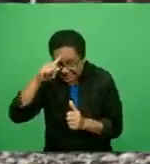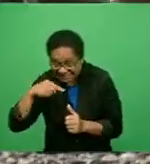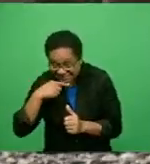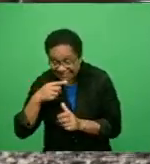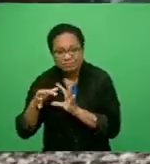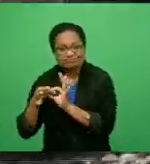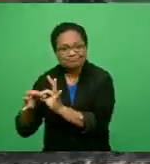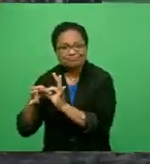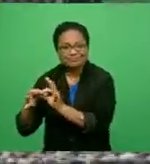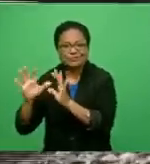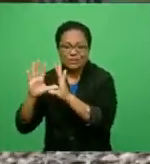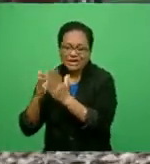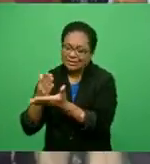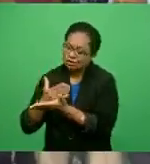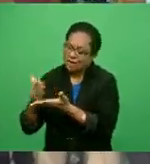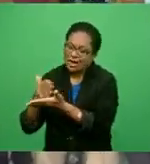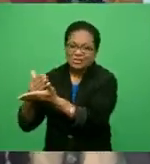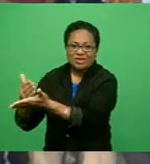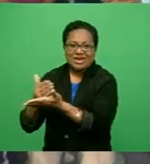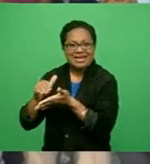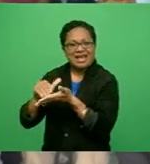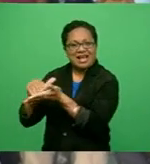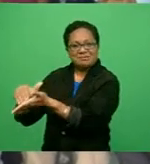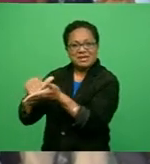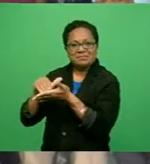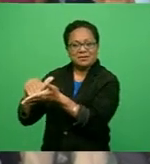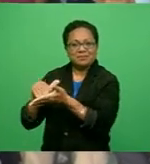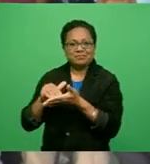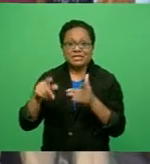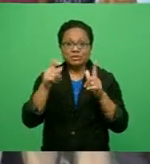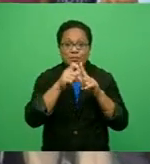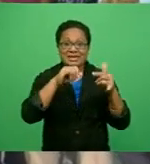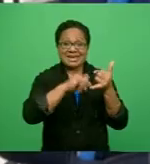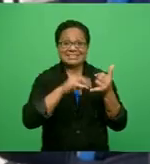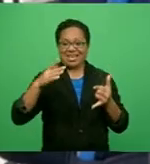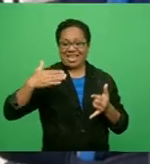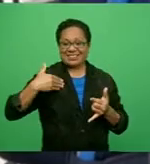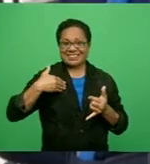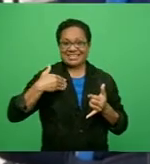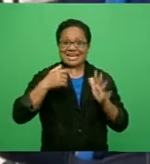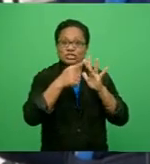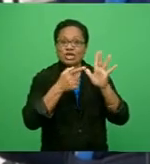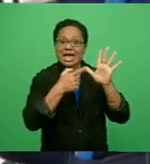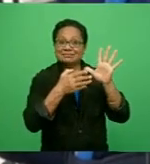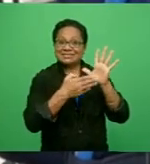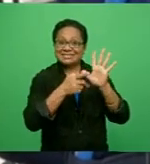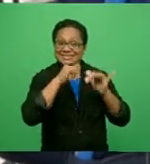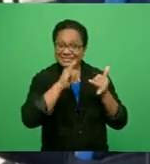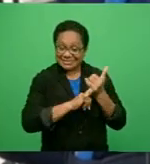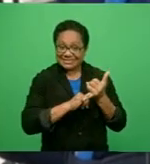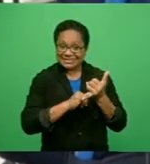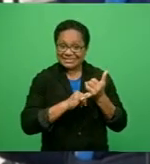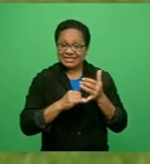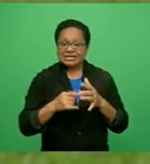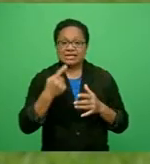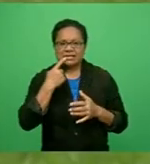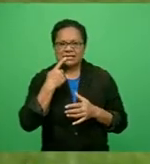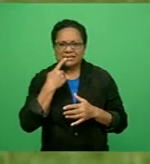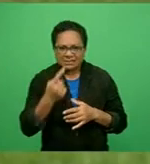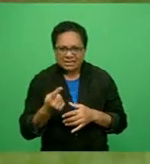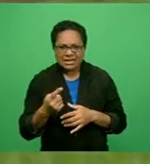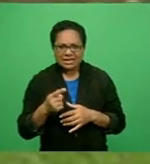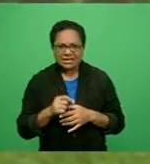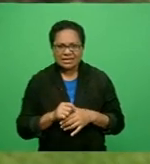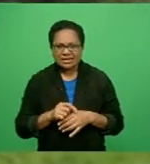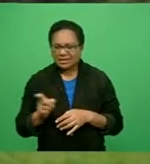And they helped me. Feminine Secretary for Health Dr. Fong says even doctors do not understand the challenges faced